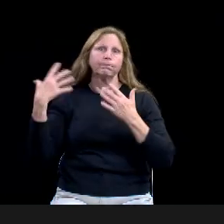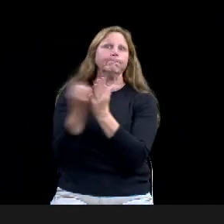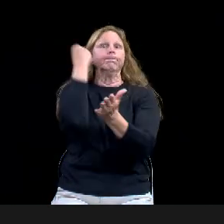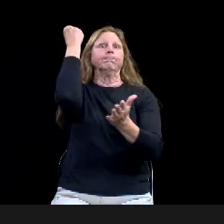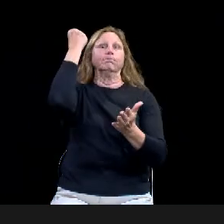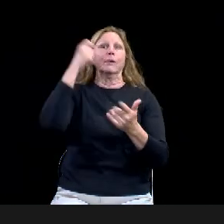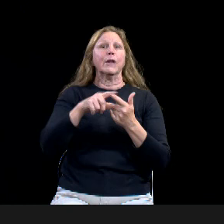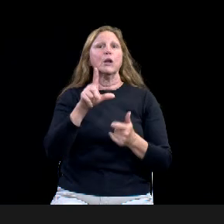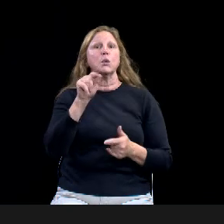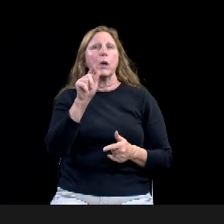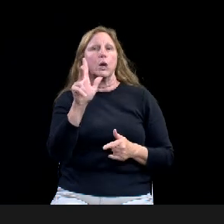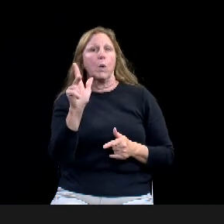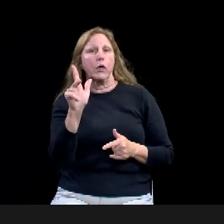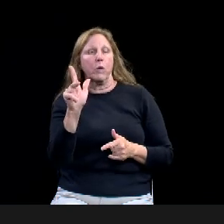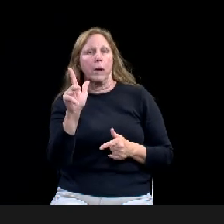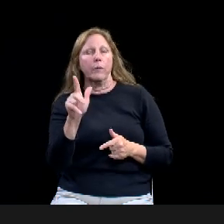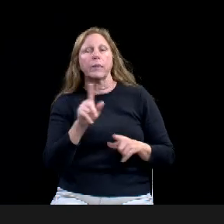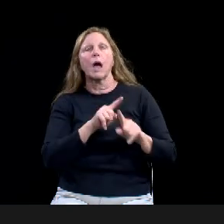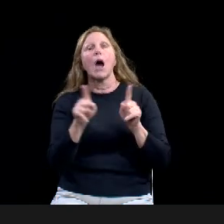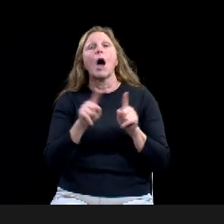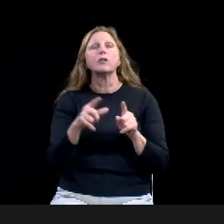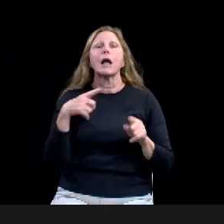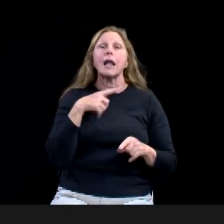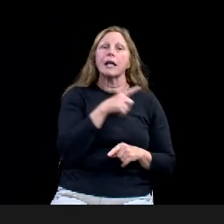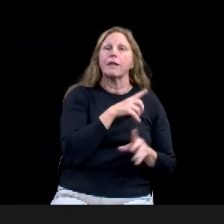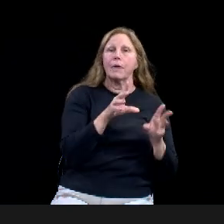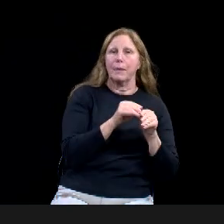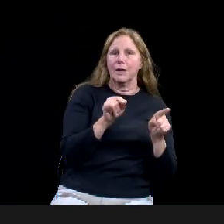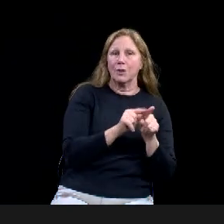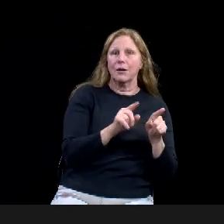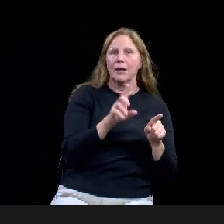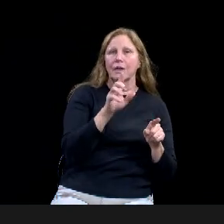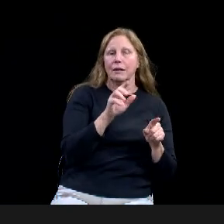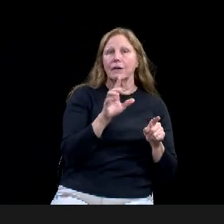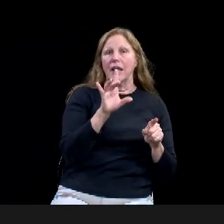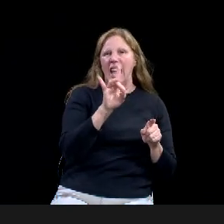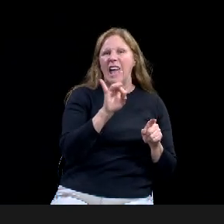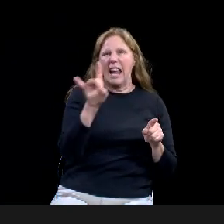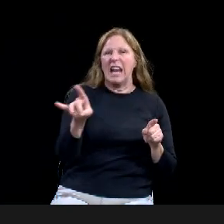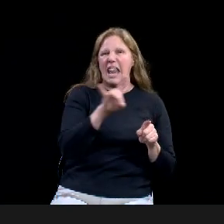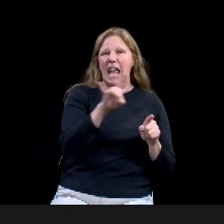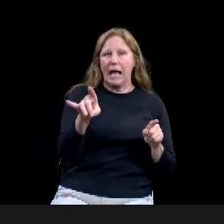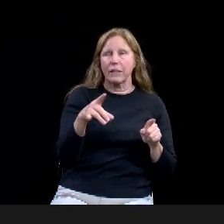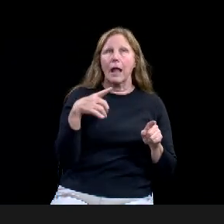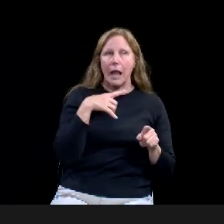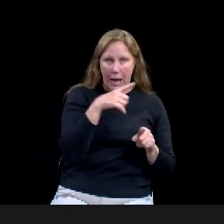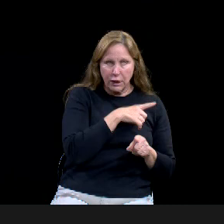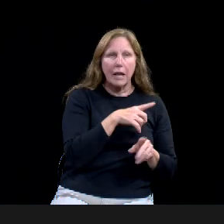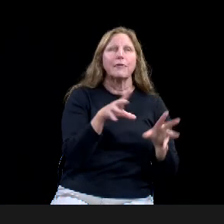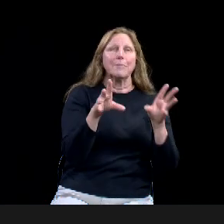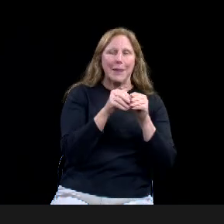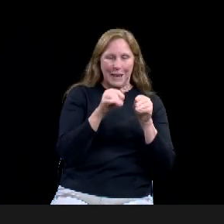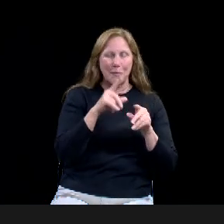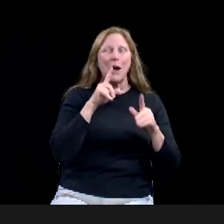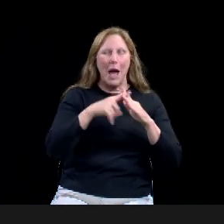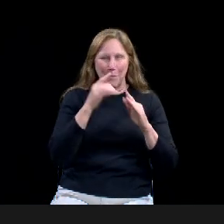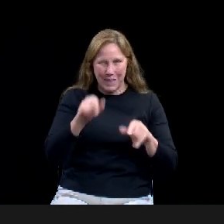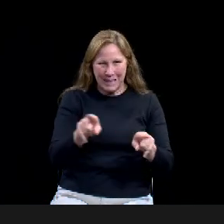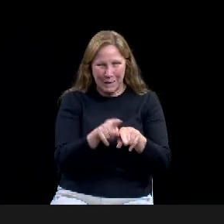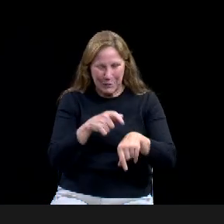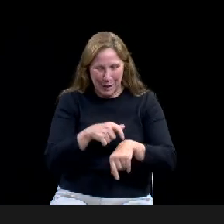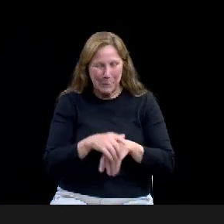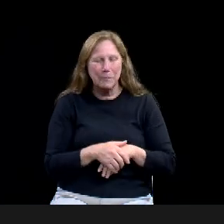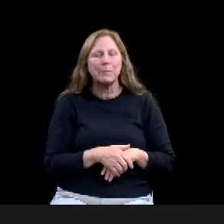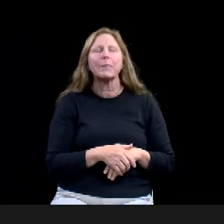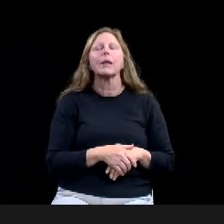session. Um, we need to gradually diversify revenue by adding, uh, private sector and corporate foundational